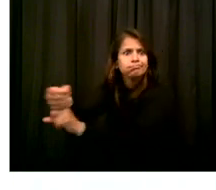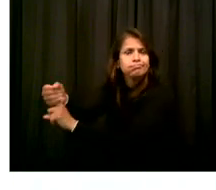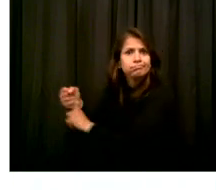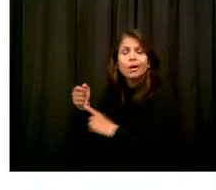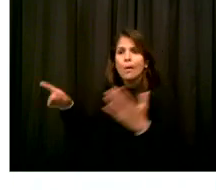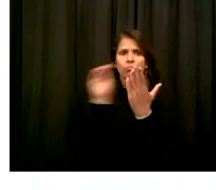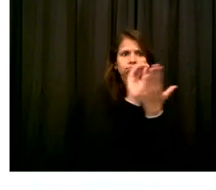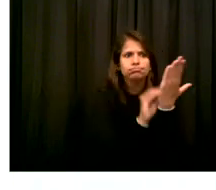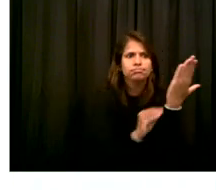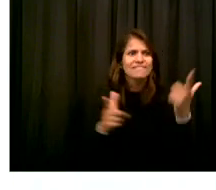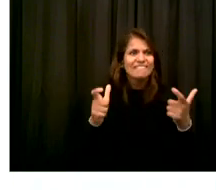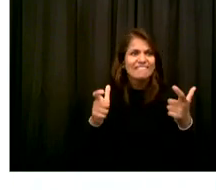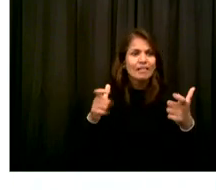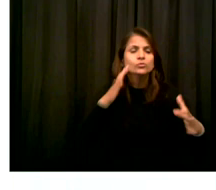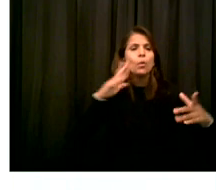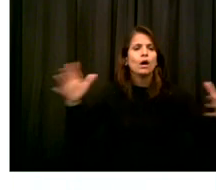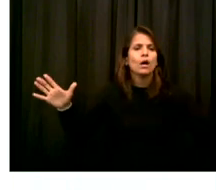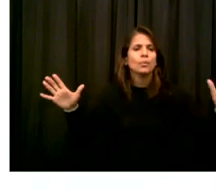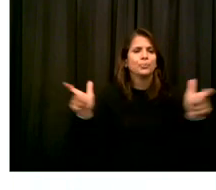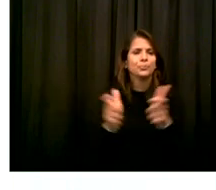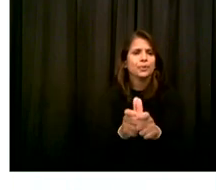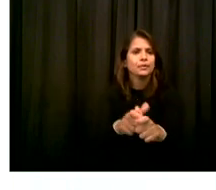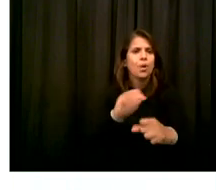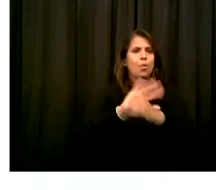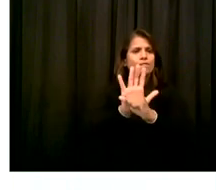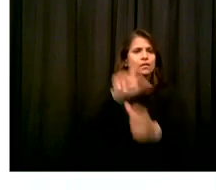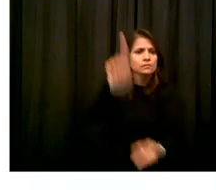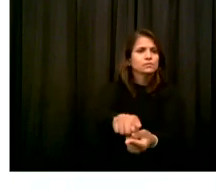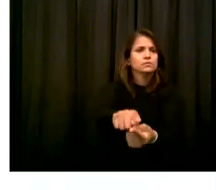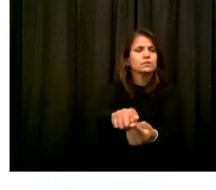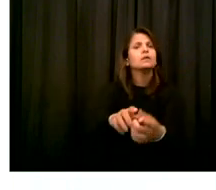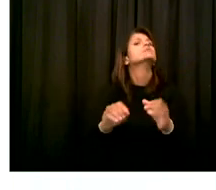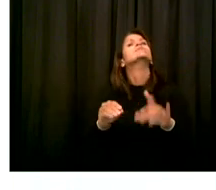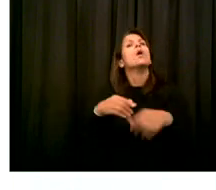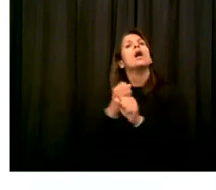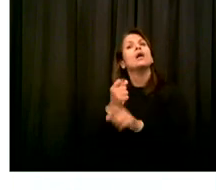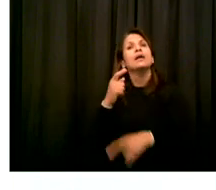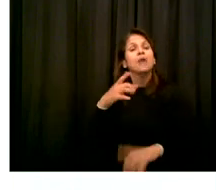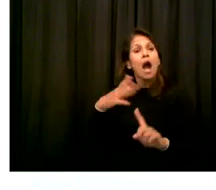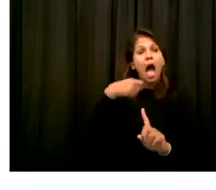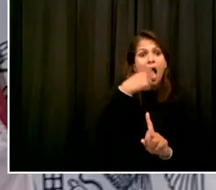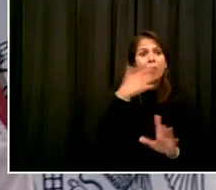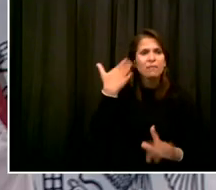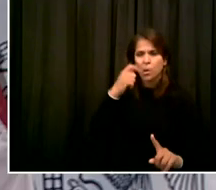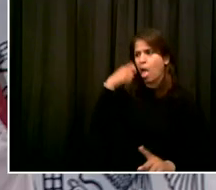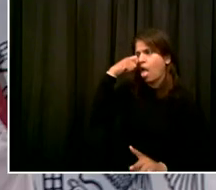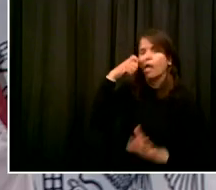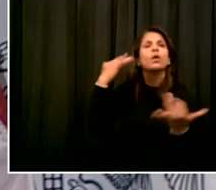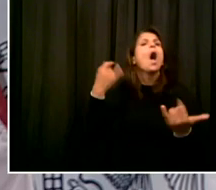and other ways to bring innovations to bear. Dr. Varma?